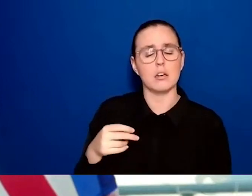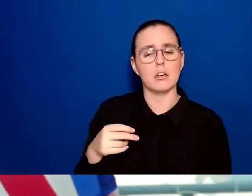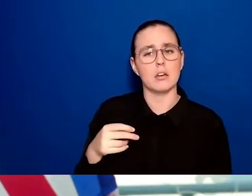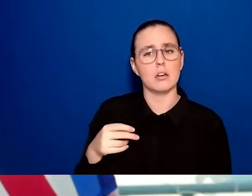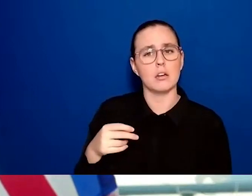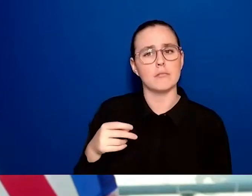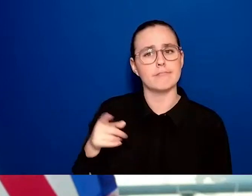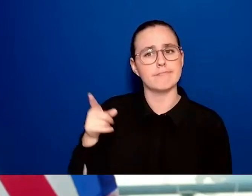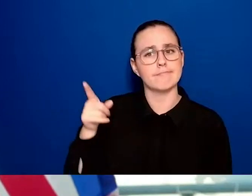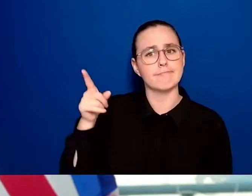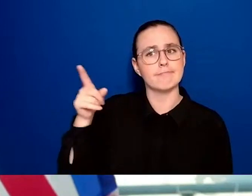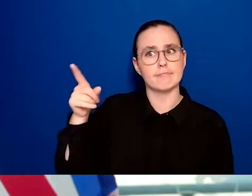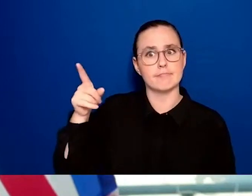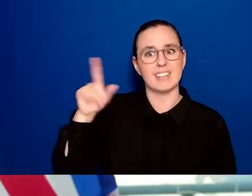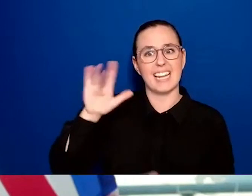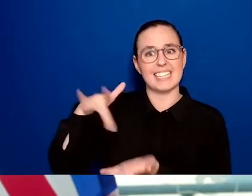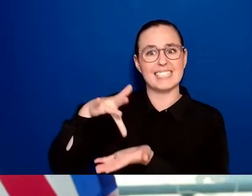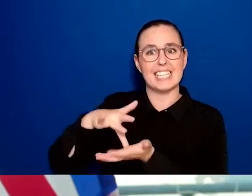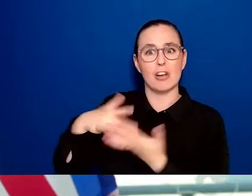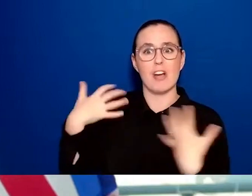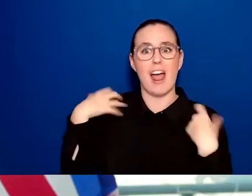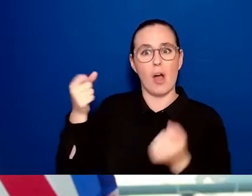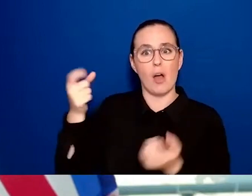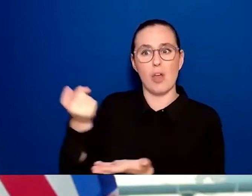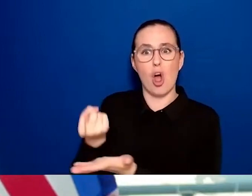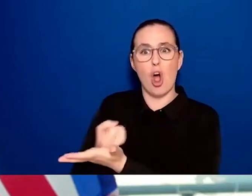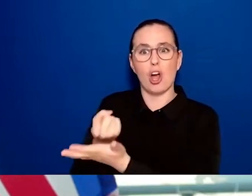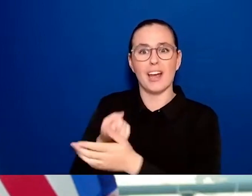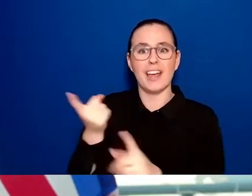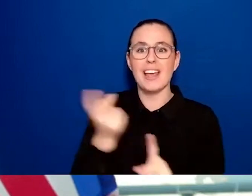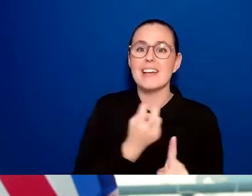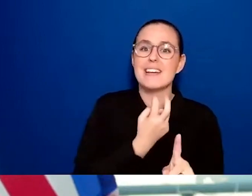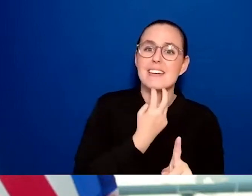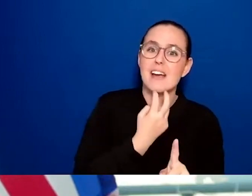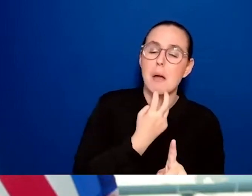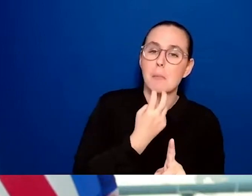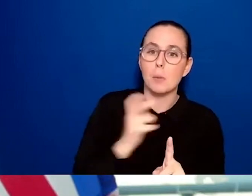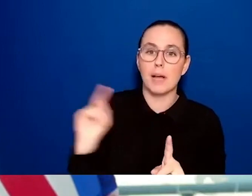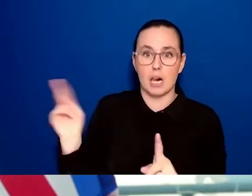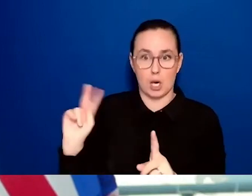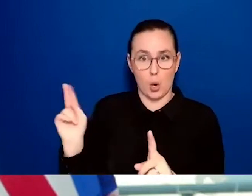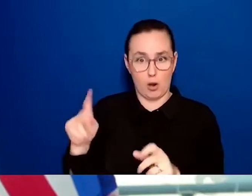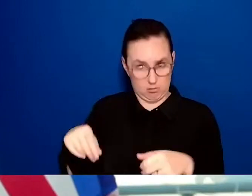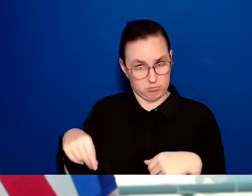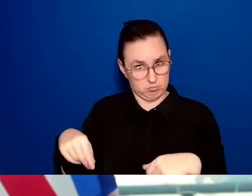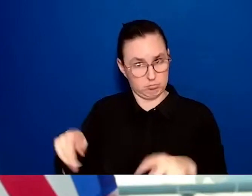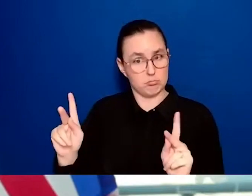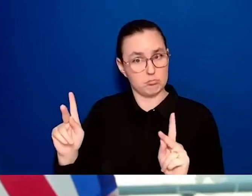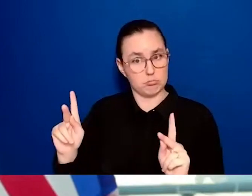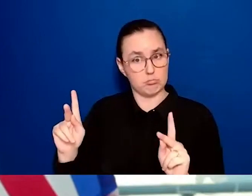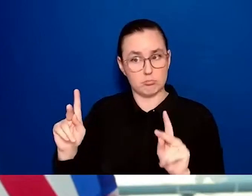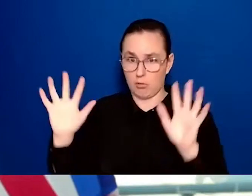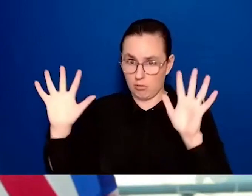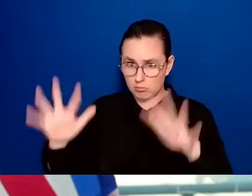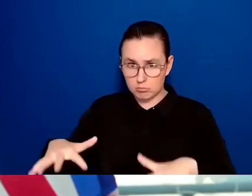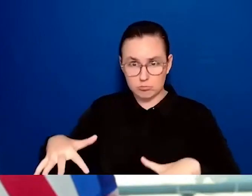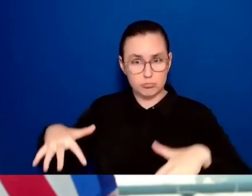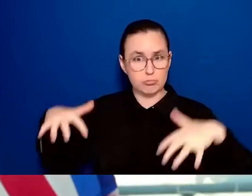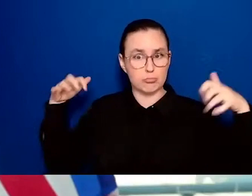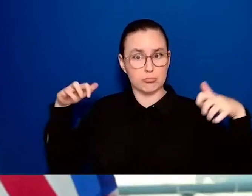Kelowna within the interior health region? Right, sorry, and I didn't answer the last question about the orders in interior health.